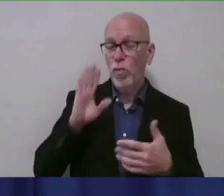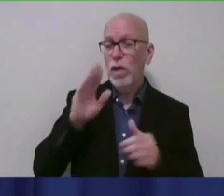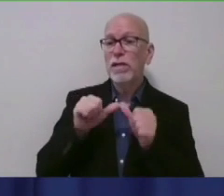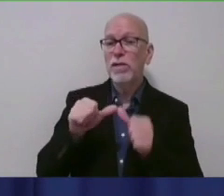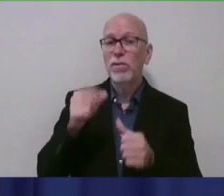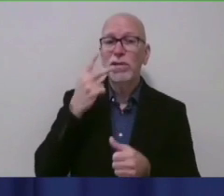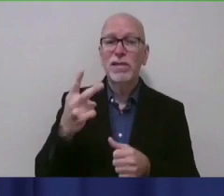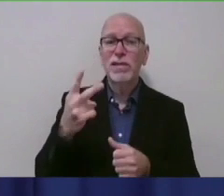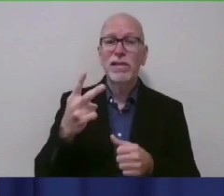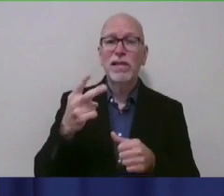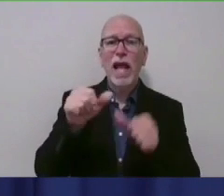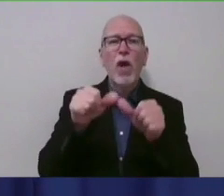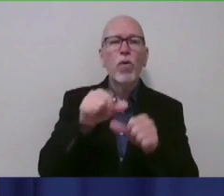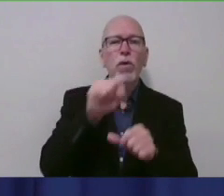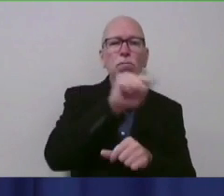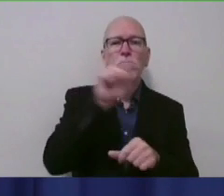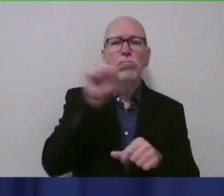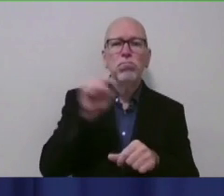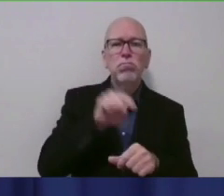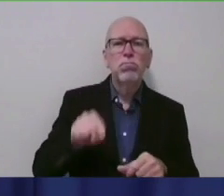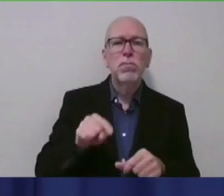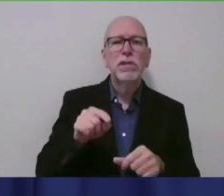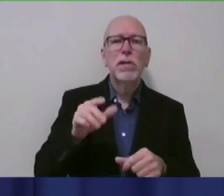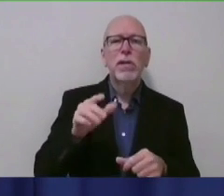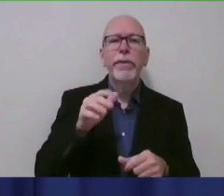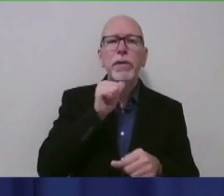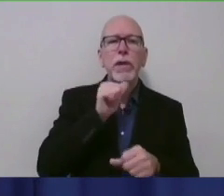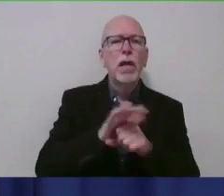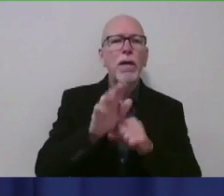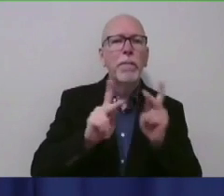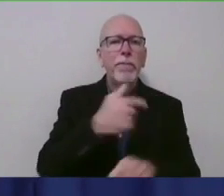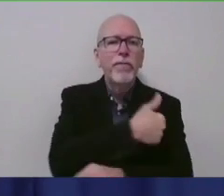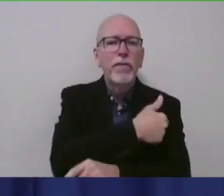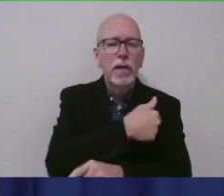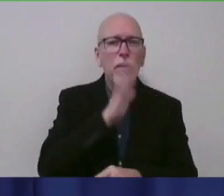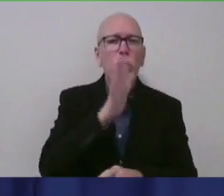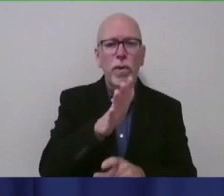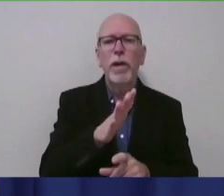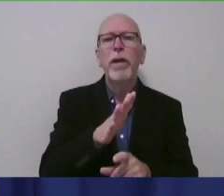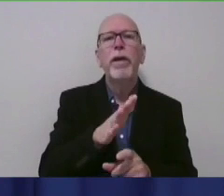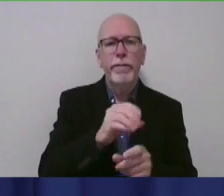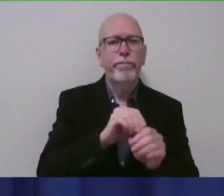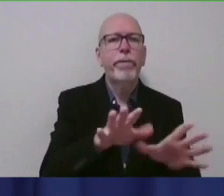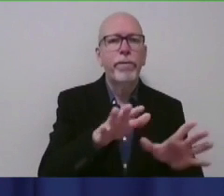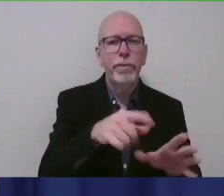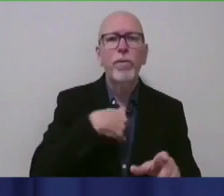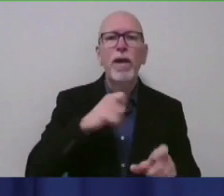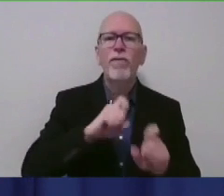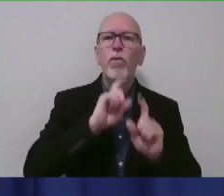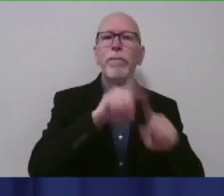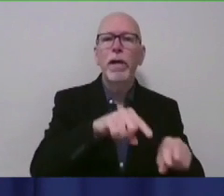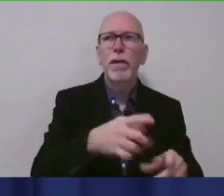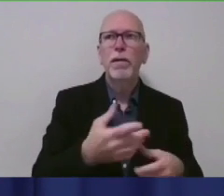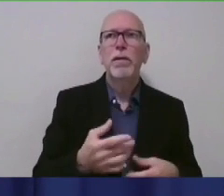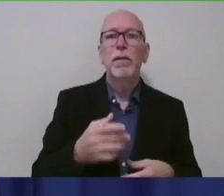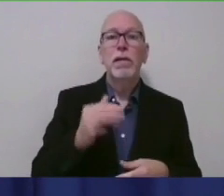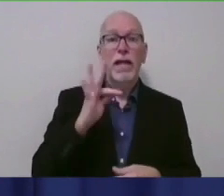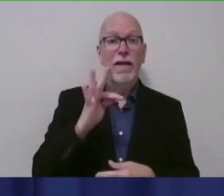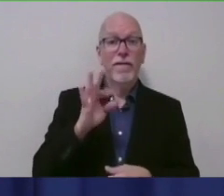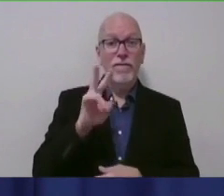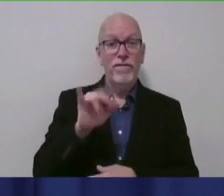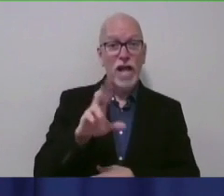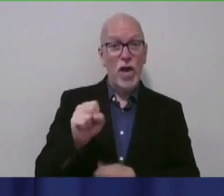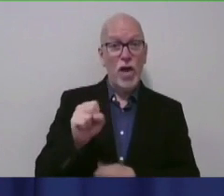Gets of unvaccinated areas where we're going to have outbreaks and we'll need to respond. But as long as the virus is around and spreading,